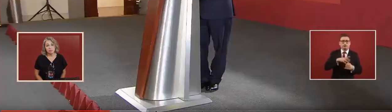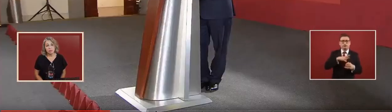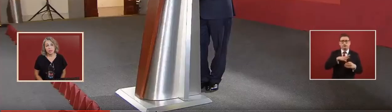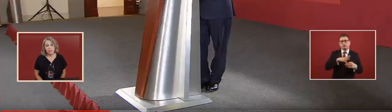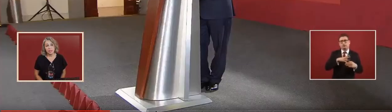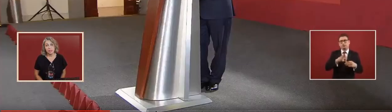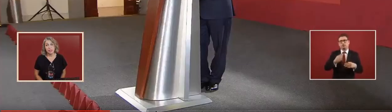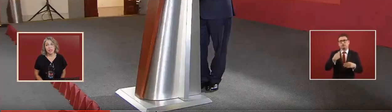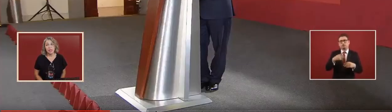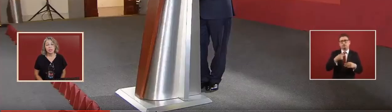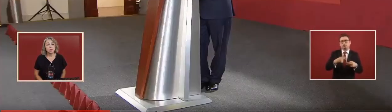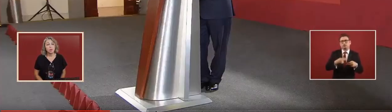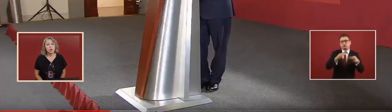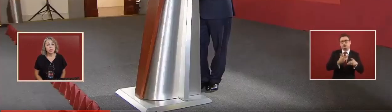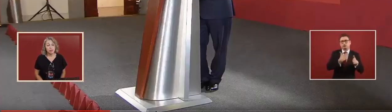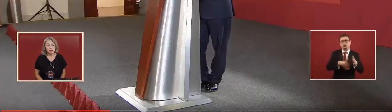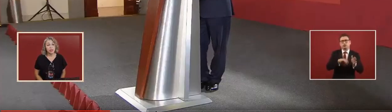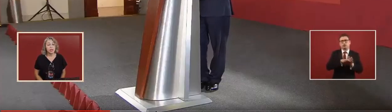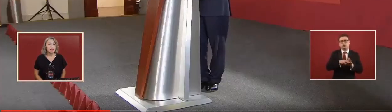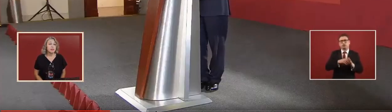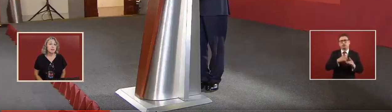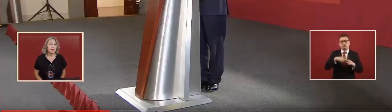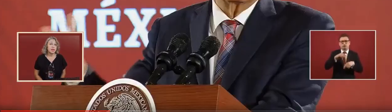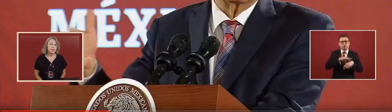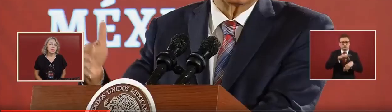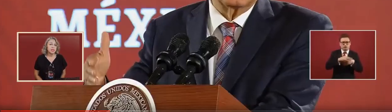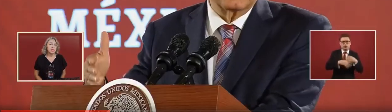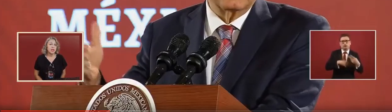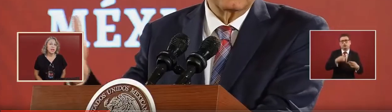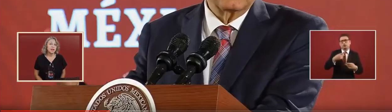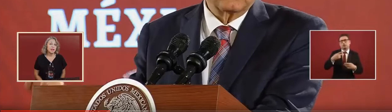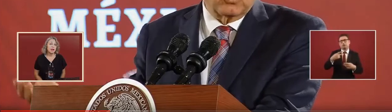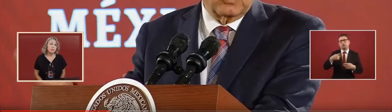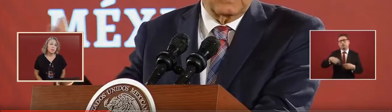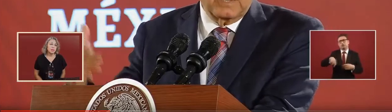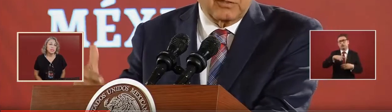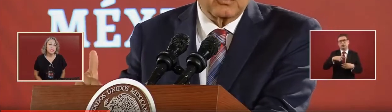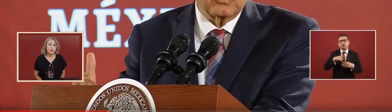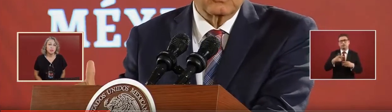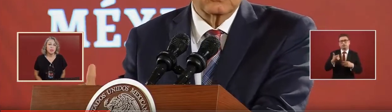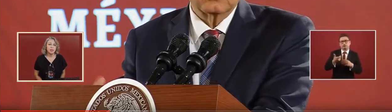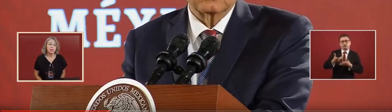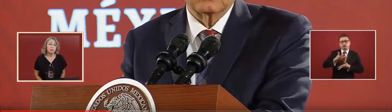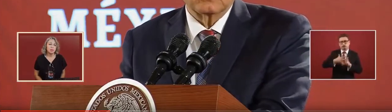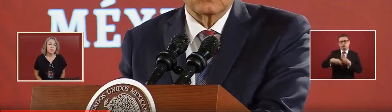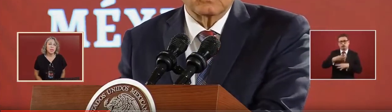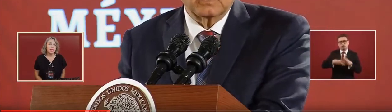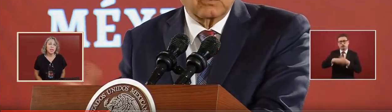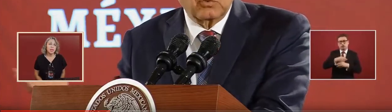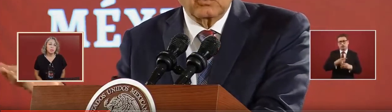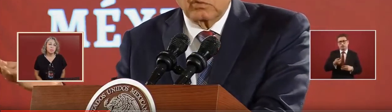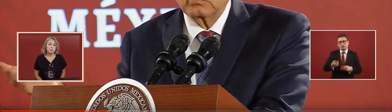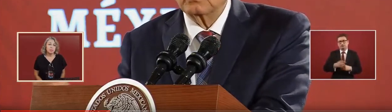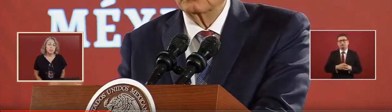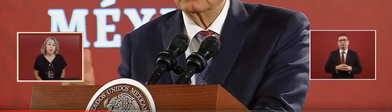that is done. And it complements in that way their income, and this